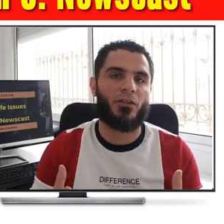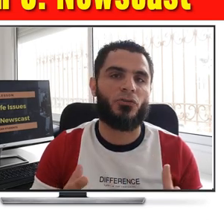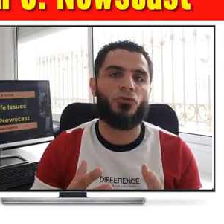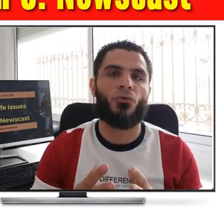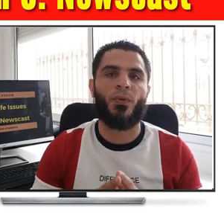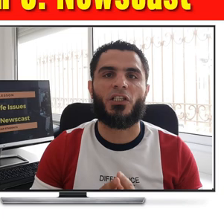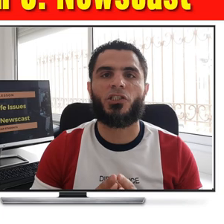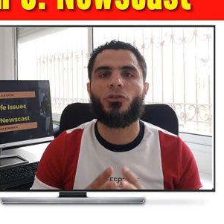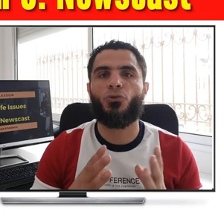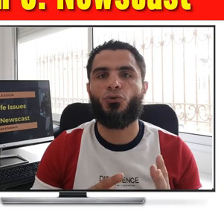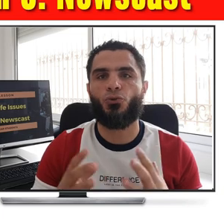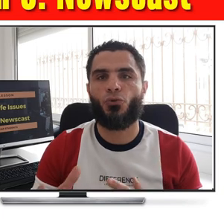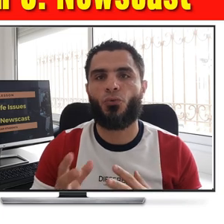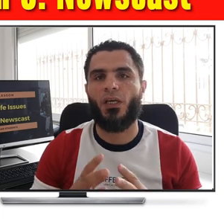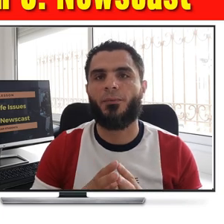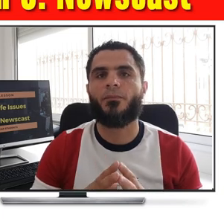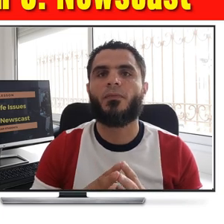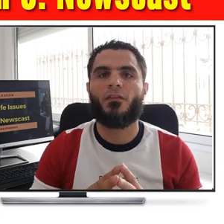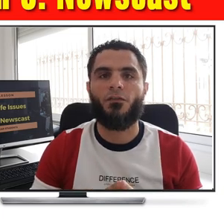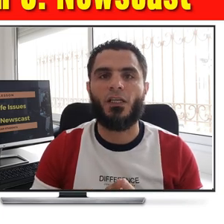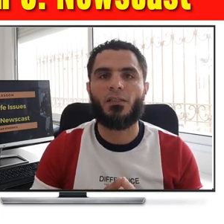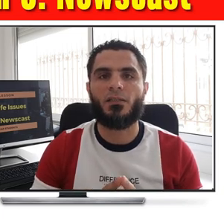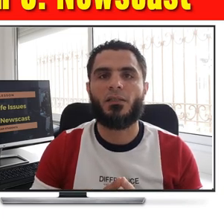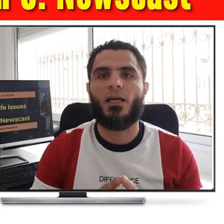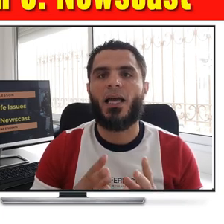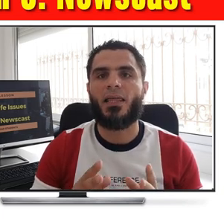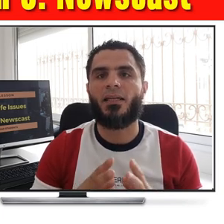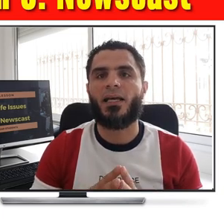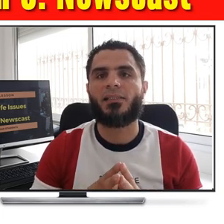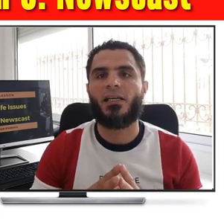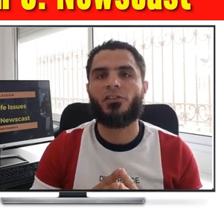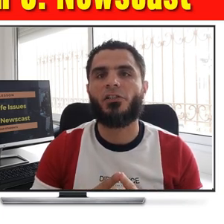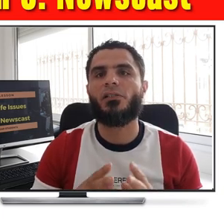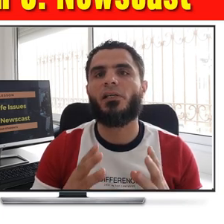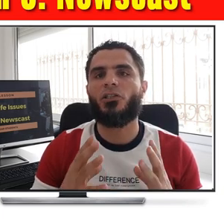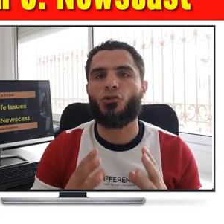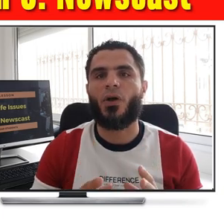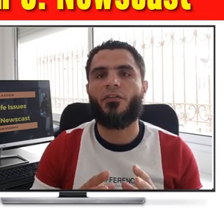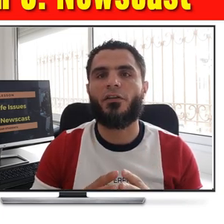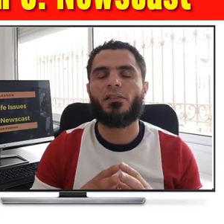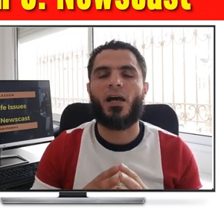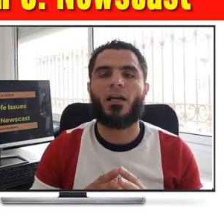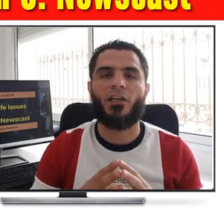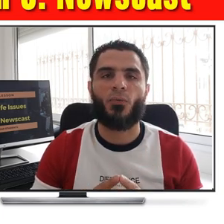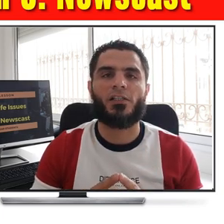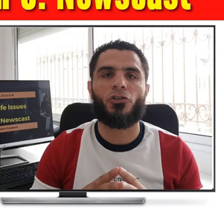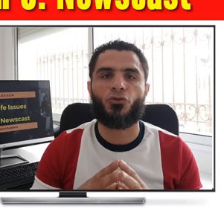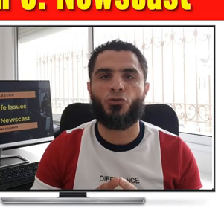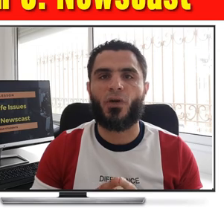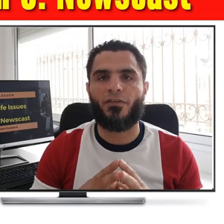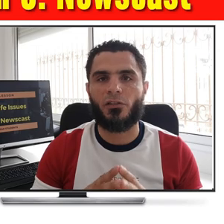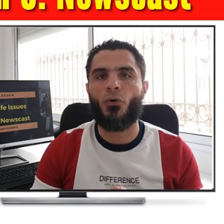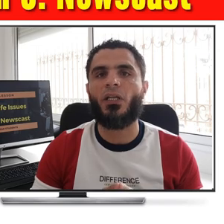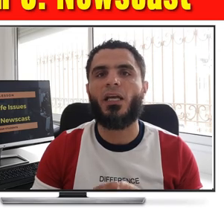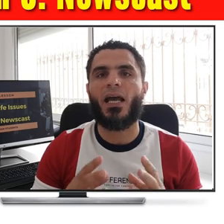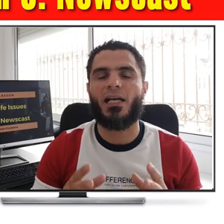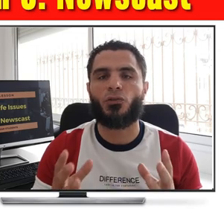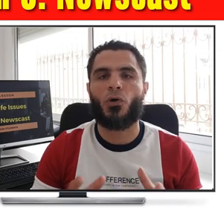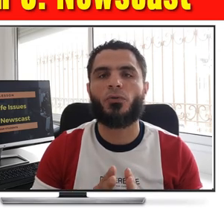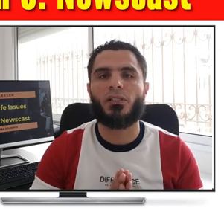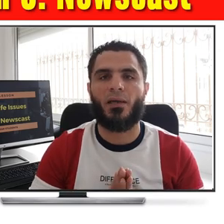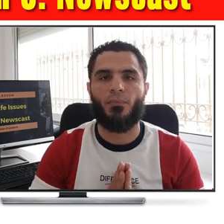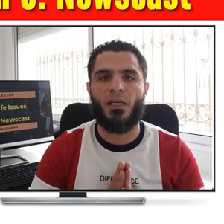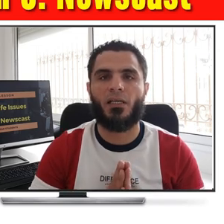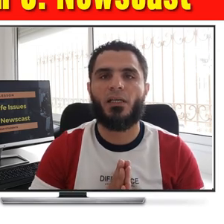expected to reach 2 to 3 feet. And the last answer is Drivers are requested to drive slowly